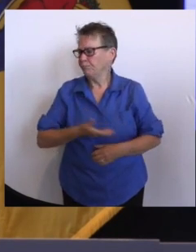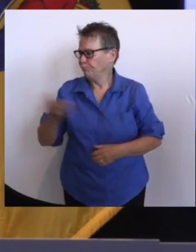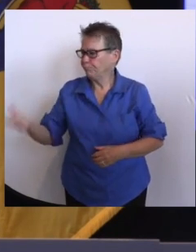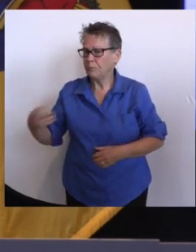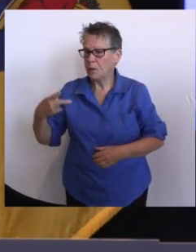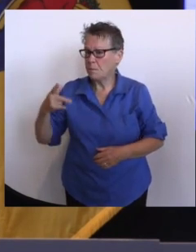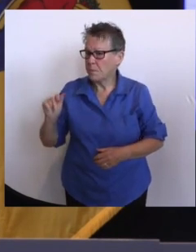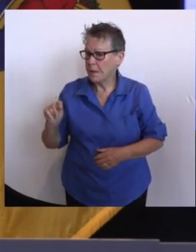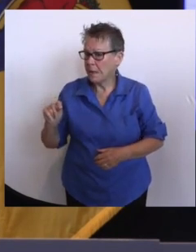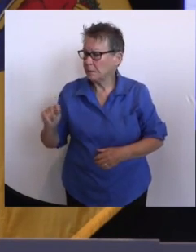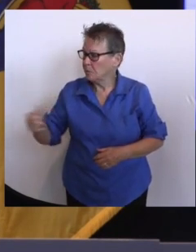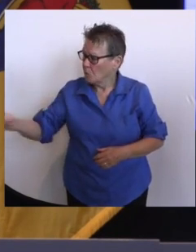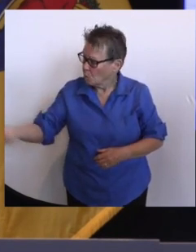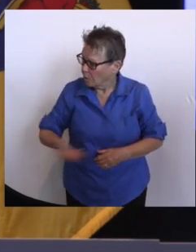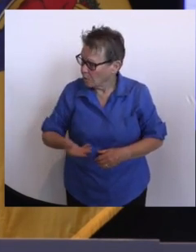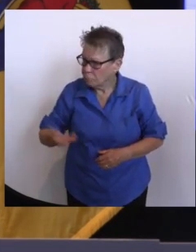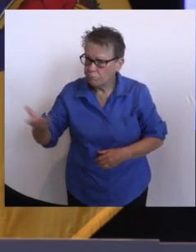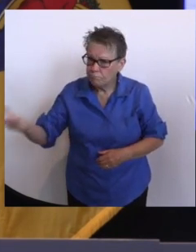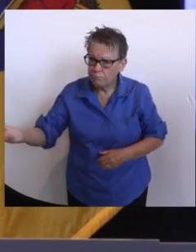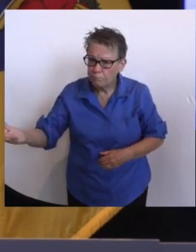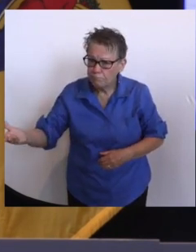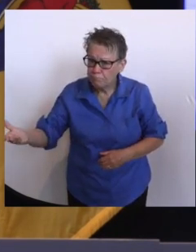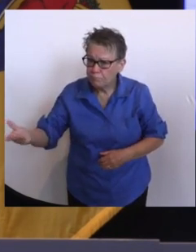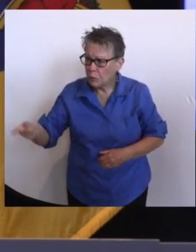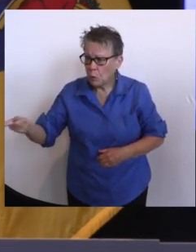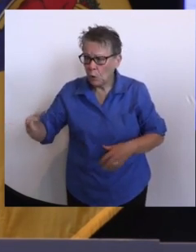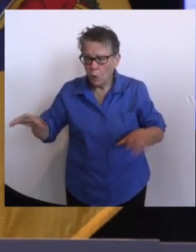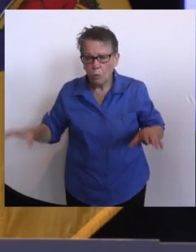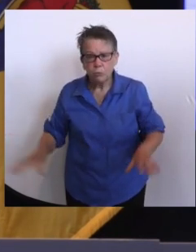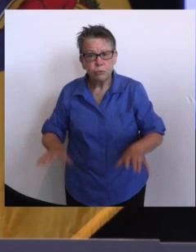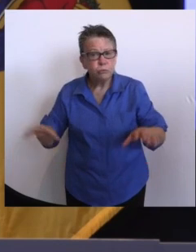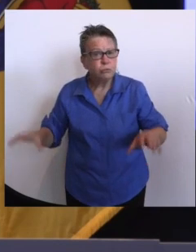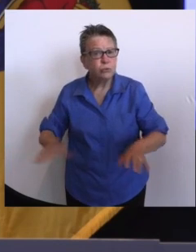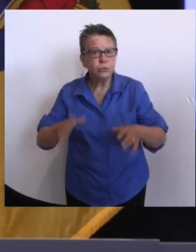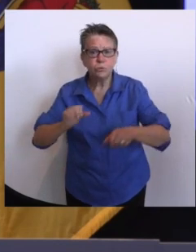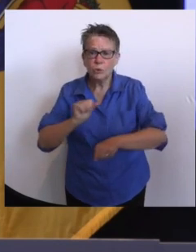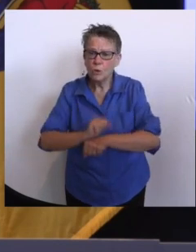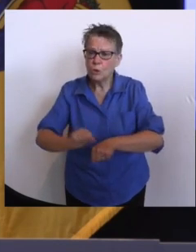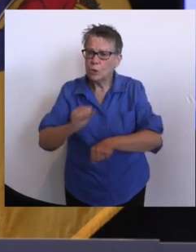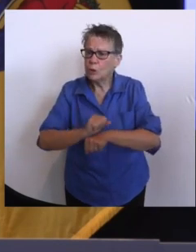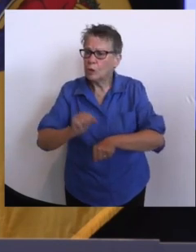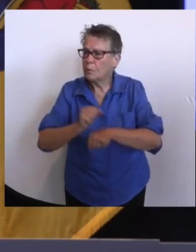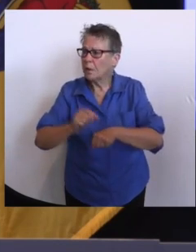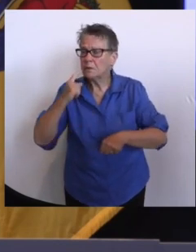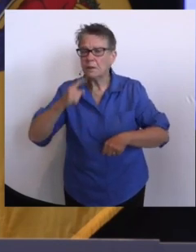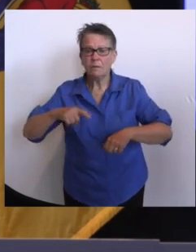particularly over the past couple of weeks, as we've begun to struggle to get back on our feet after